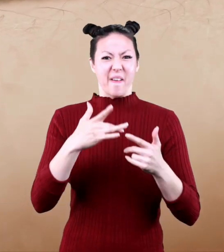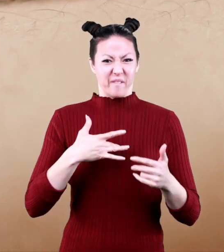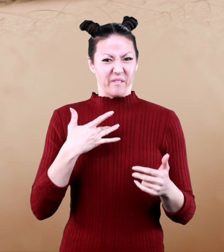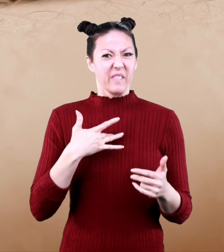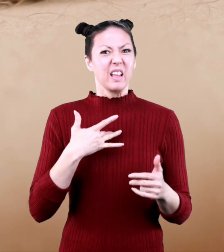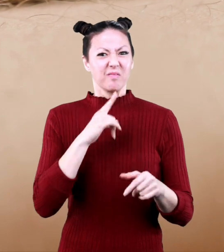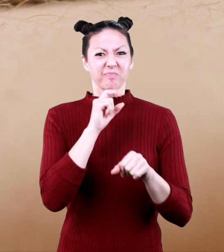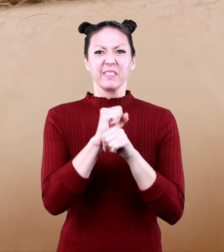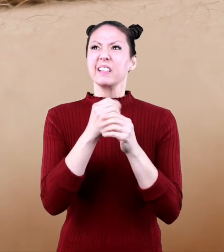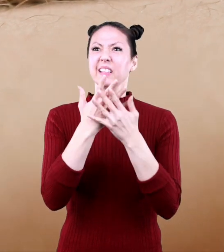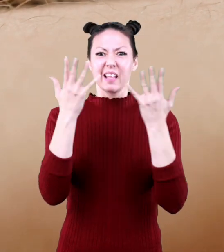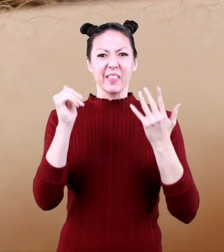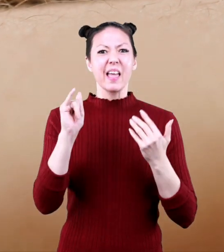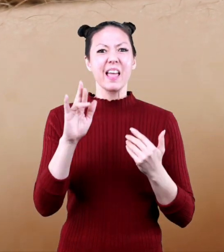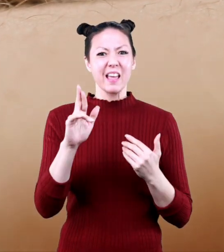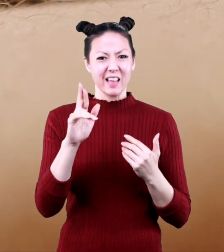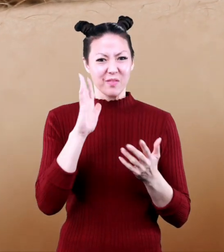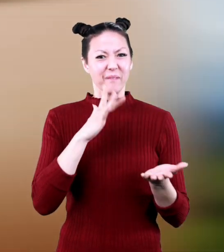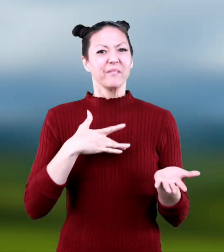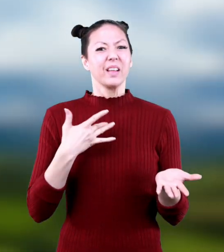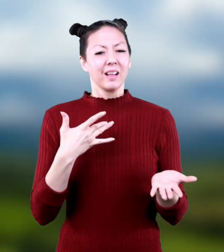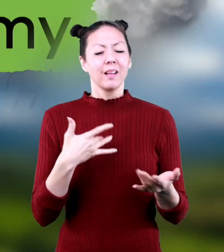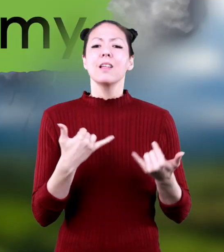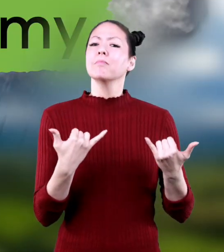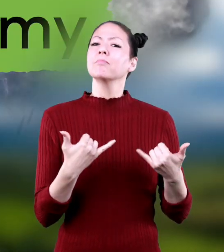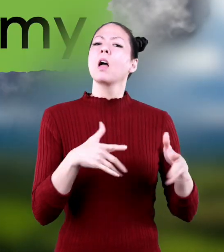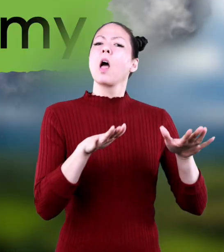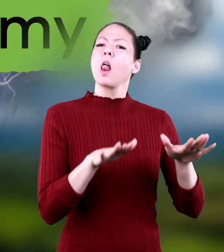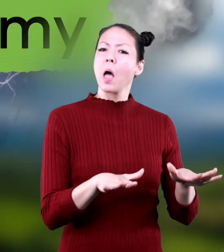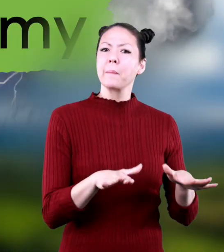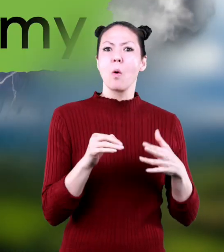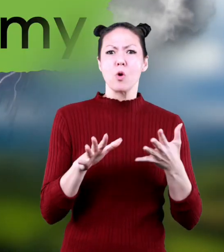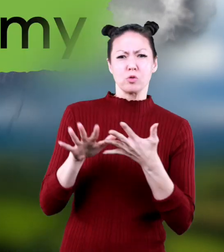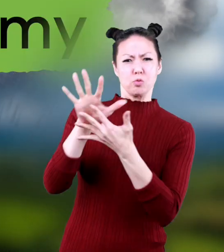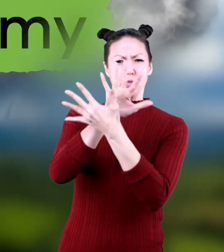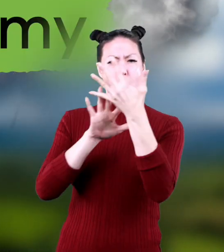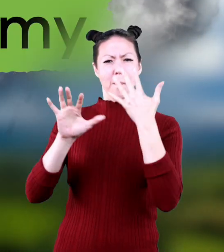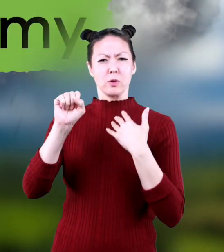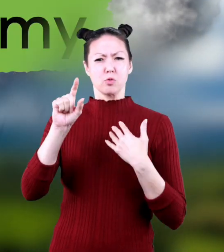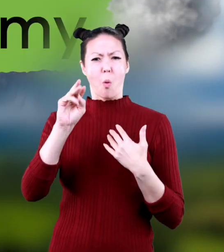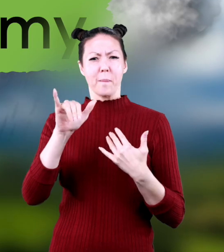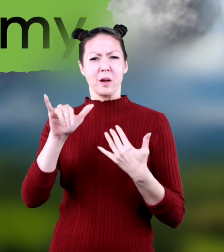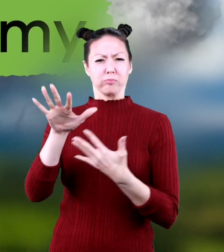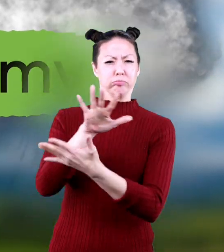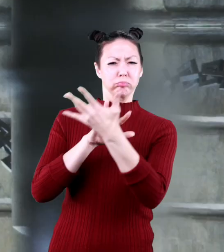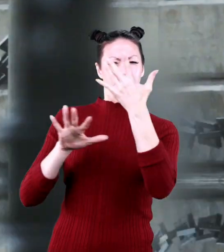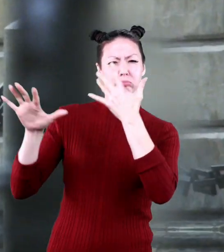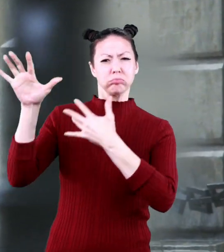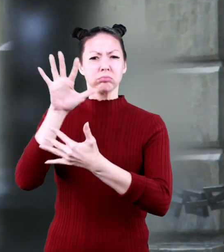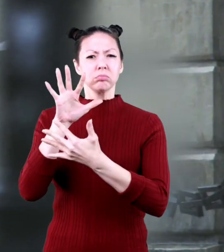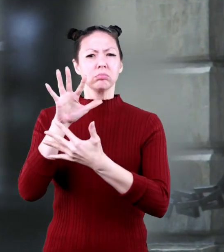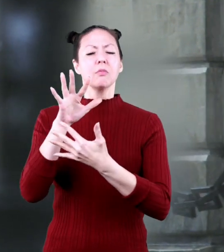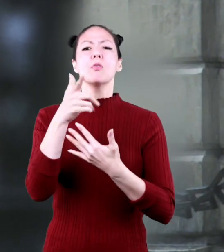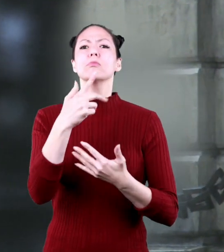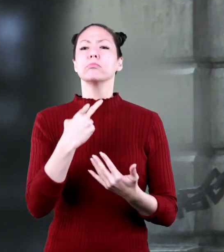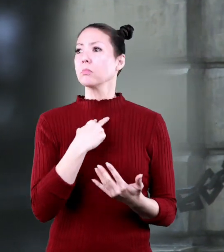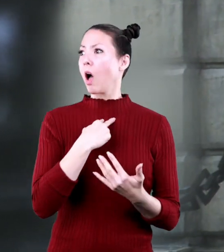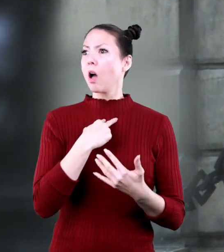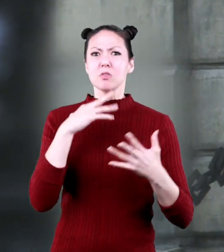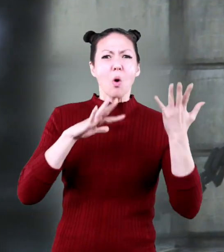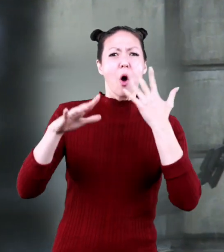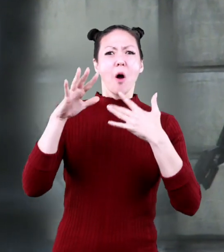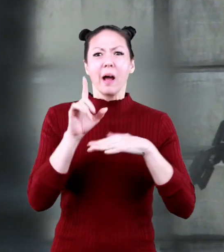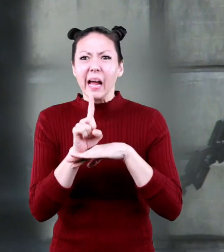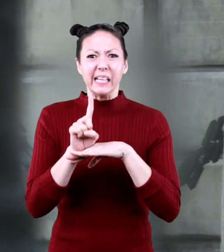feel it in the air. Calm or Stormy When you find yourself